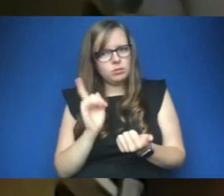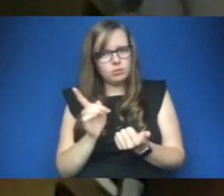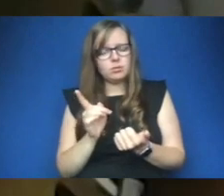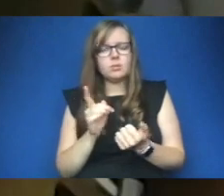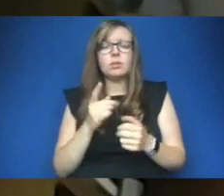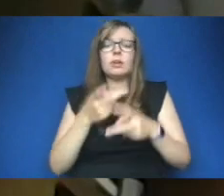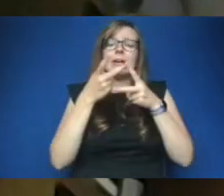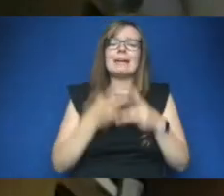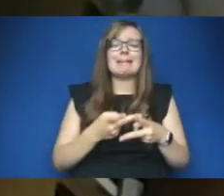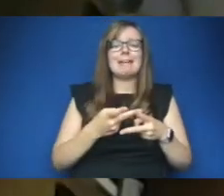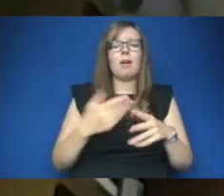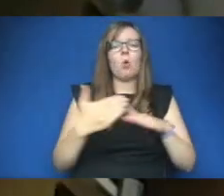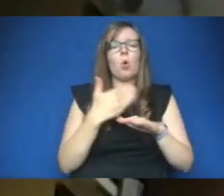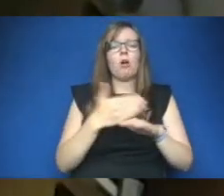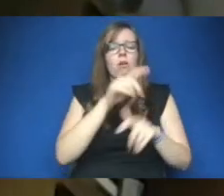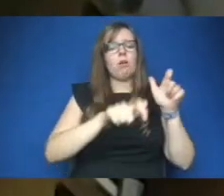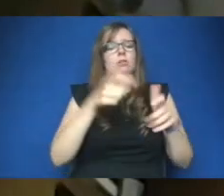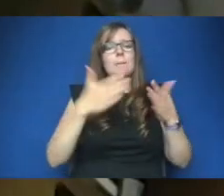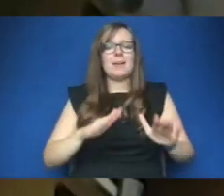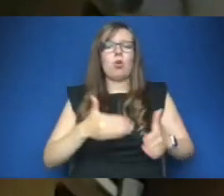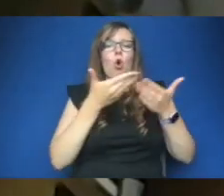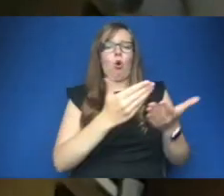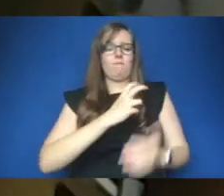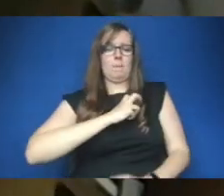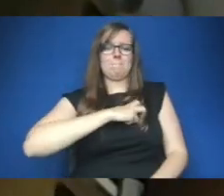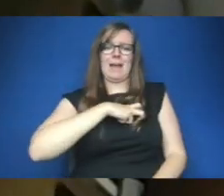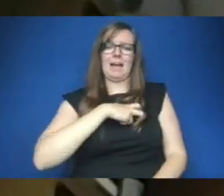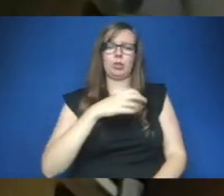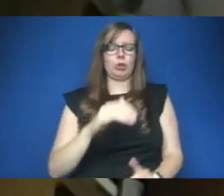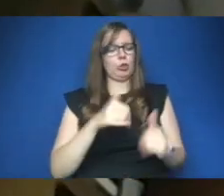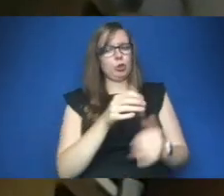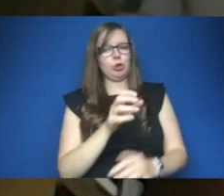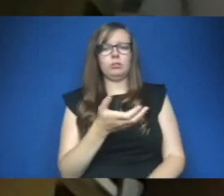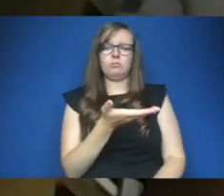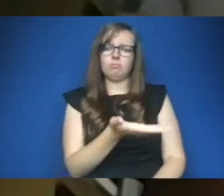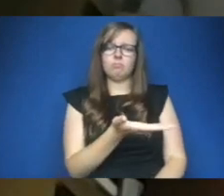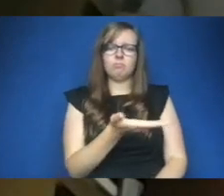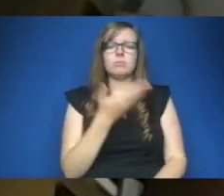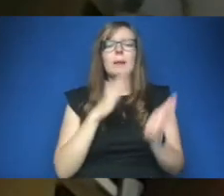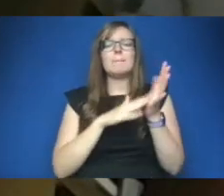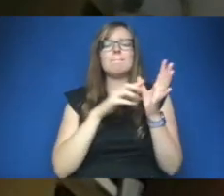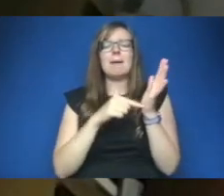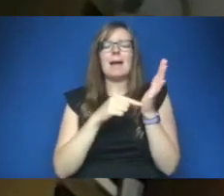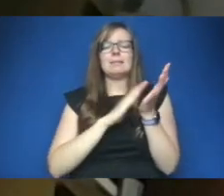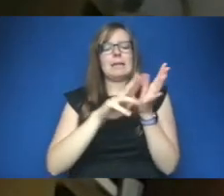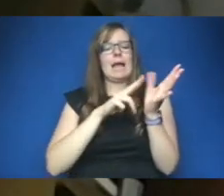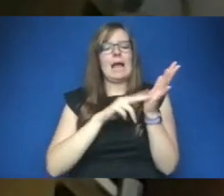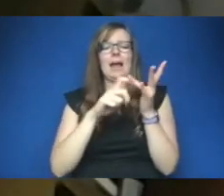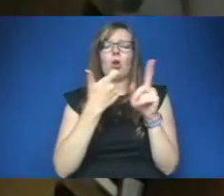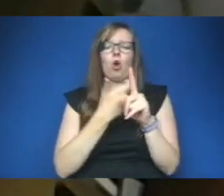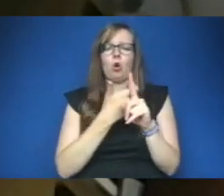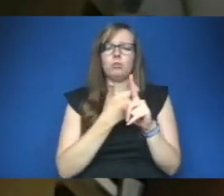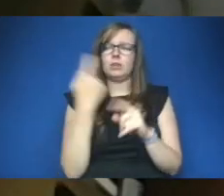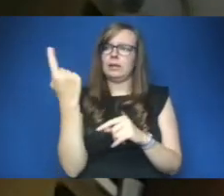badge matt hancock health secretary cabinet say whatever his title is he wears that care badge